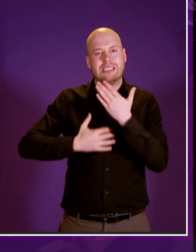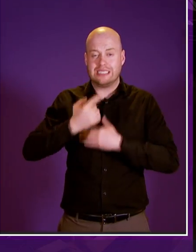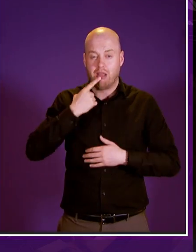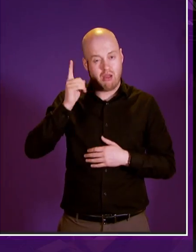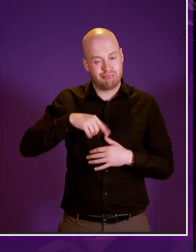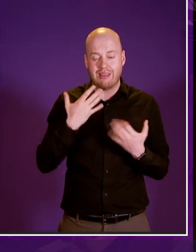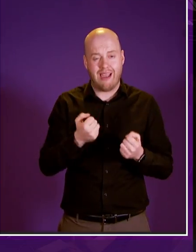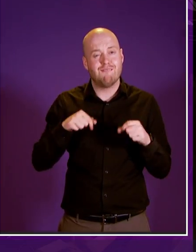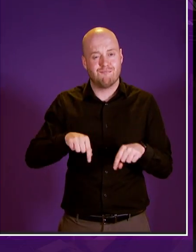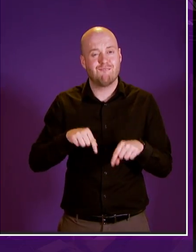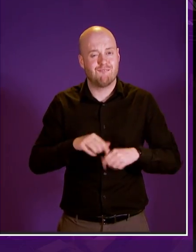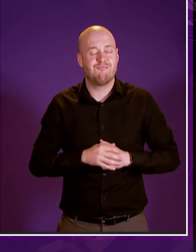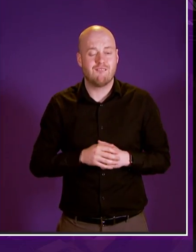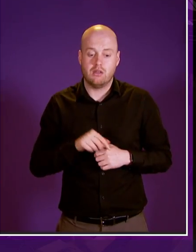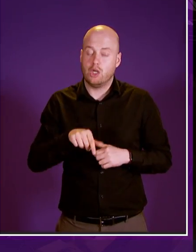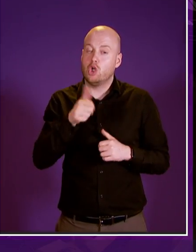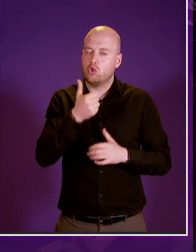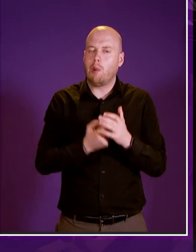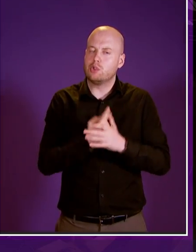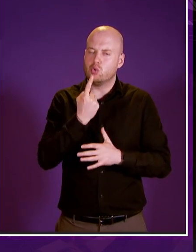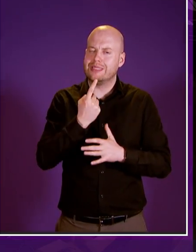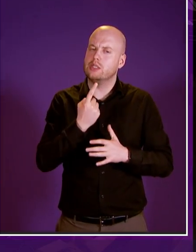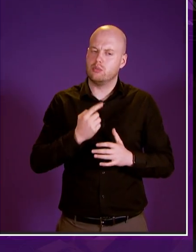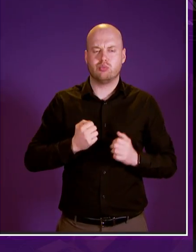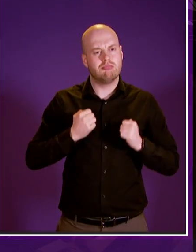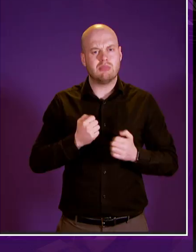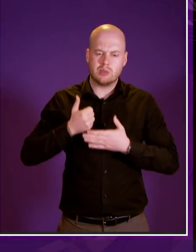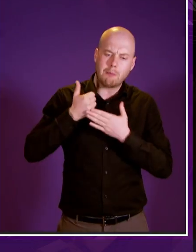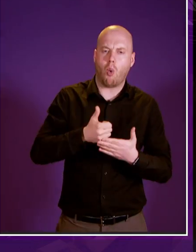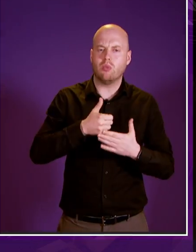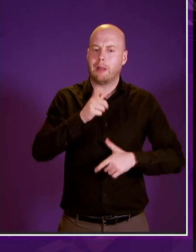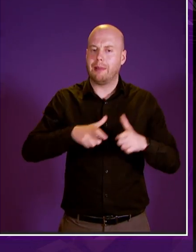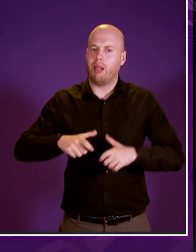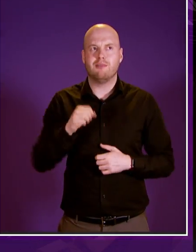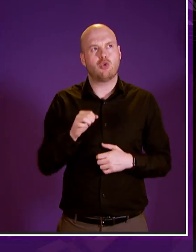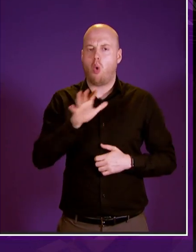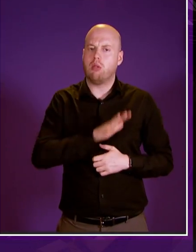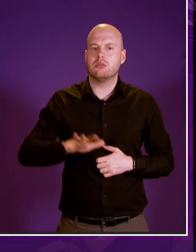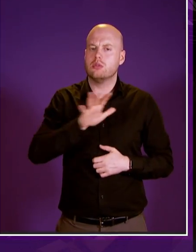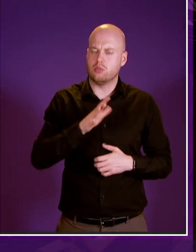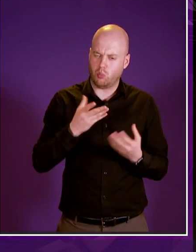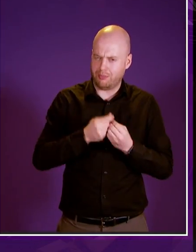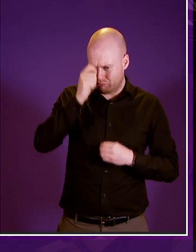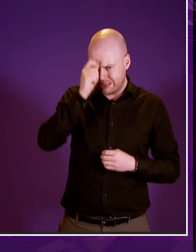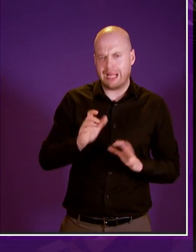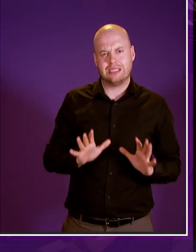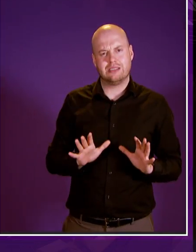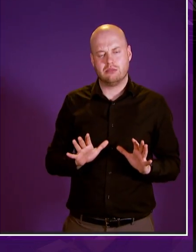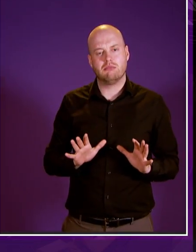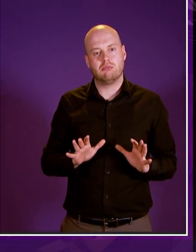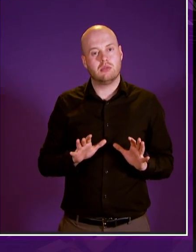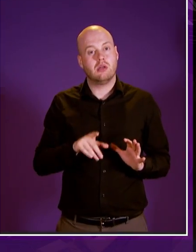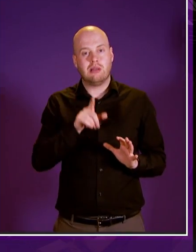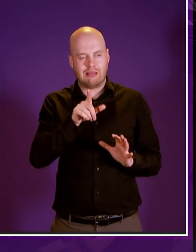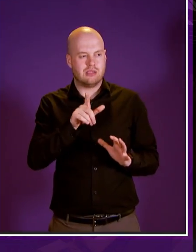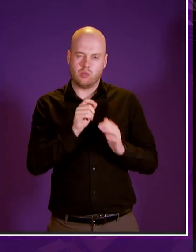to stand up for the people of scotland and the way that they deserve with dignity and respect and for me that's not only a debate about social